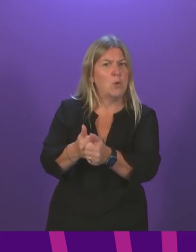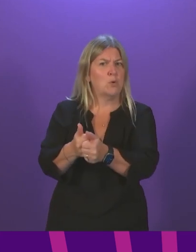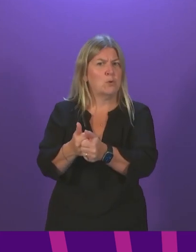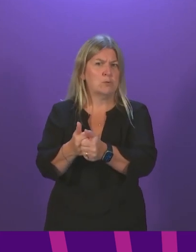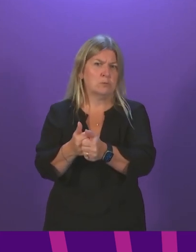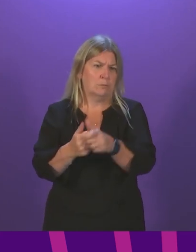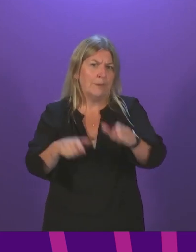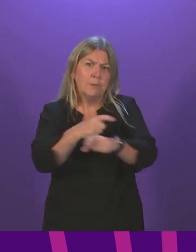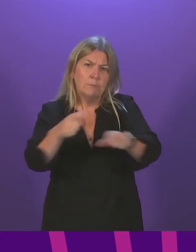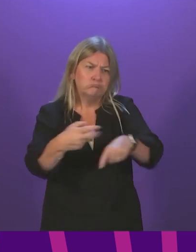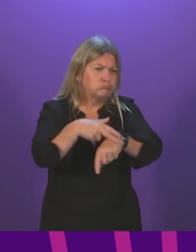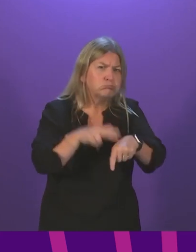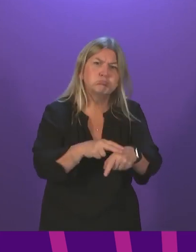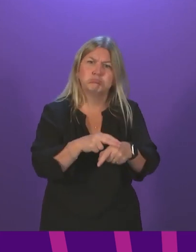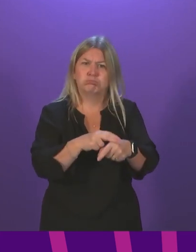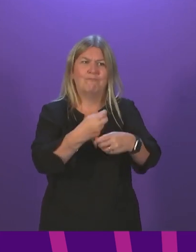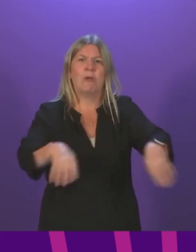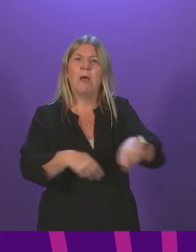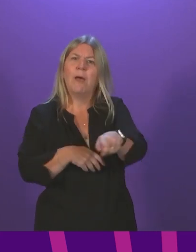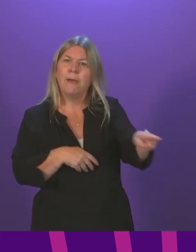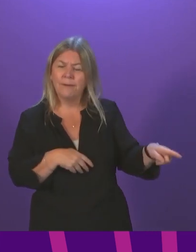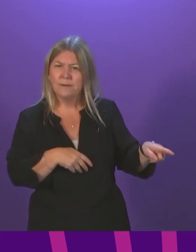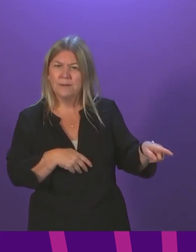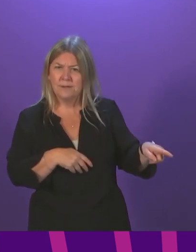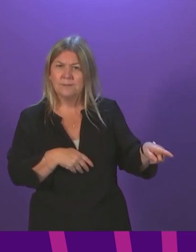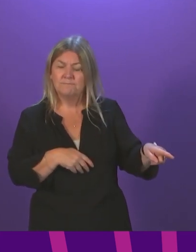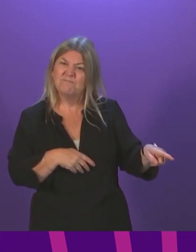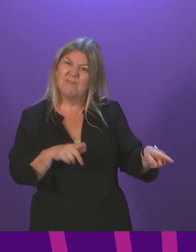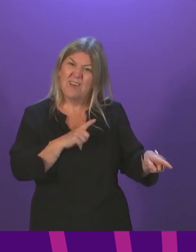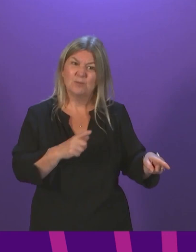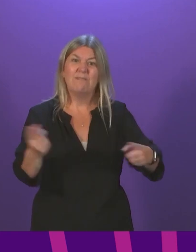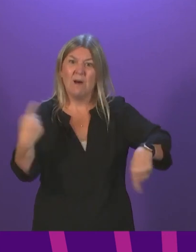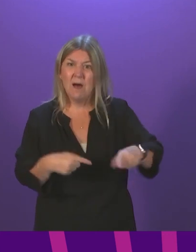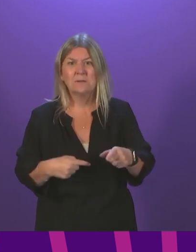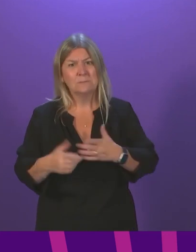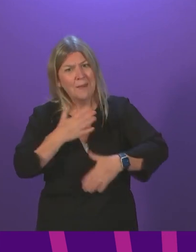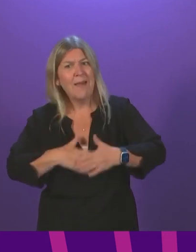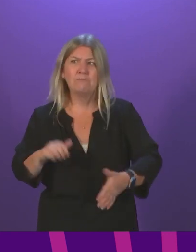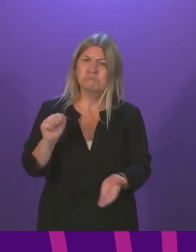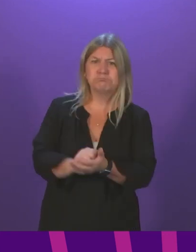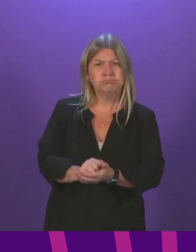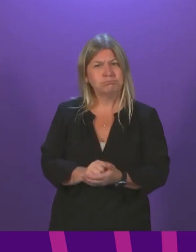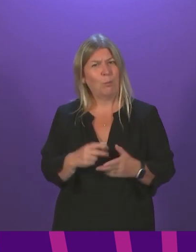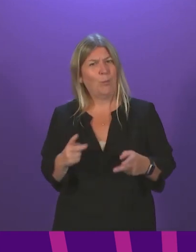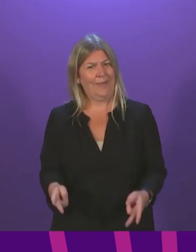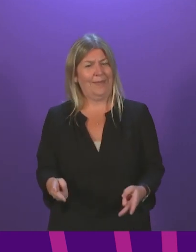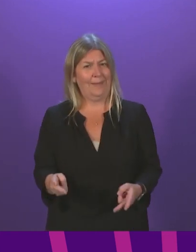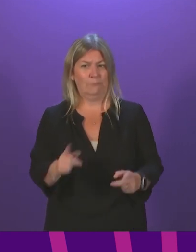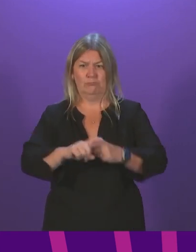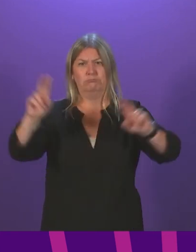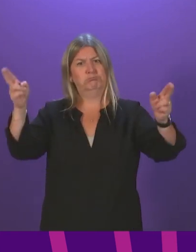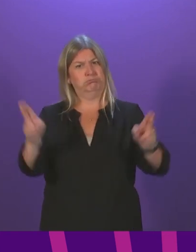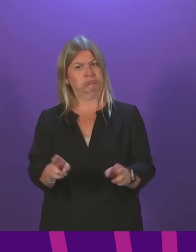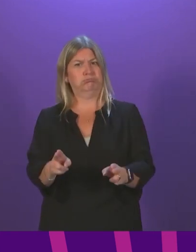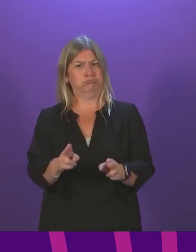line of the NHS, but also why it is important for all of us to behave in a way that reduces Covid cases and therefore tries to